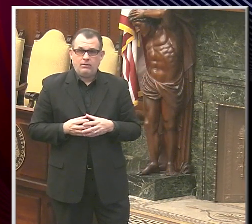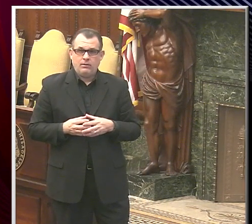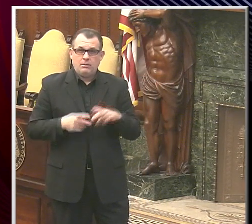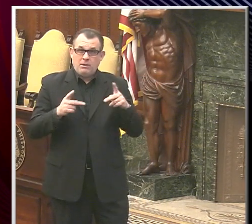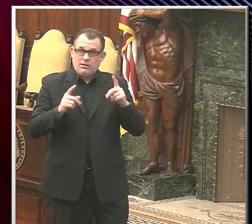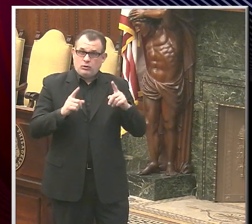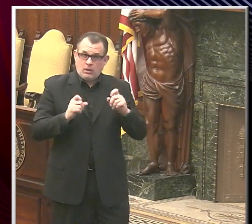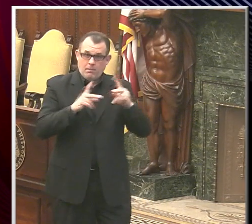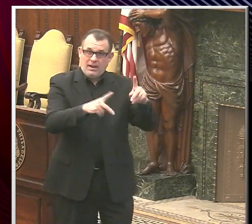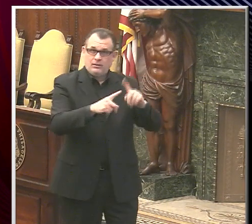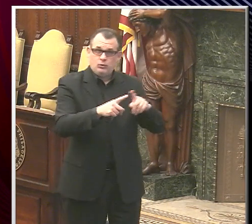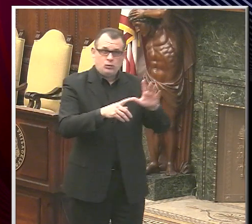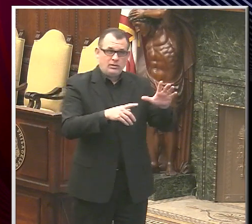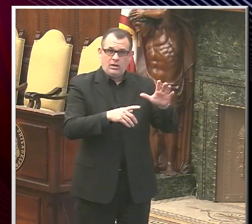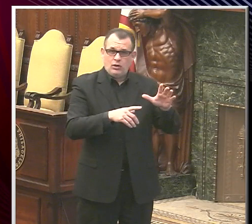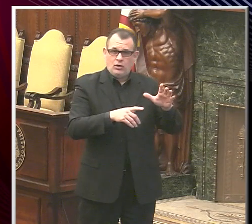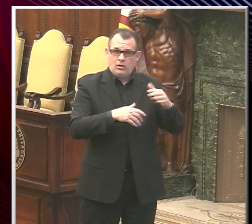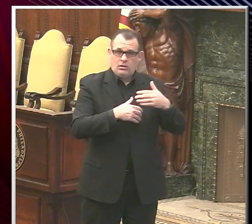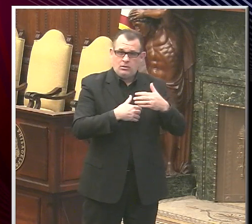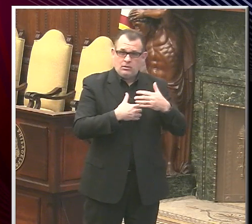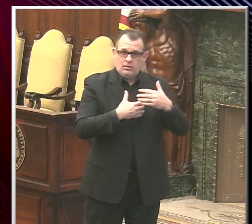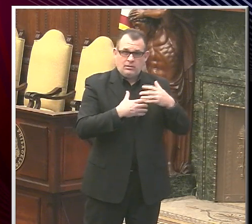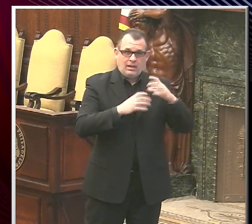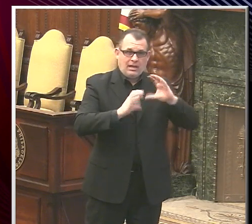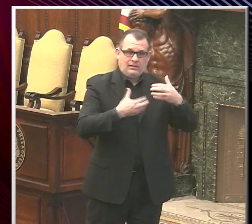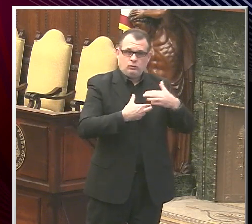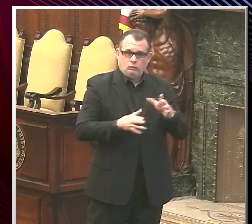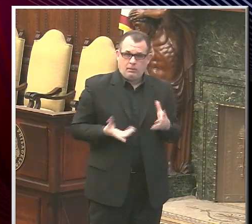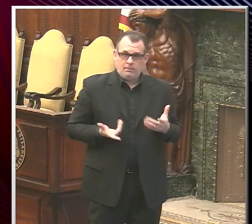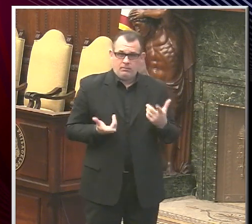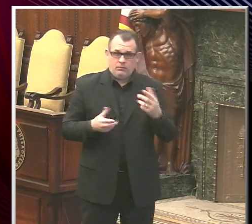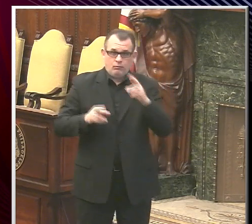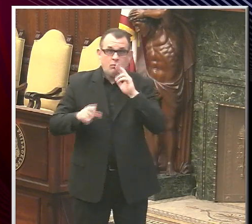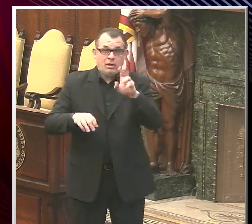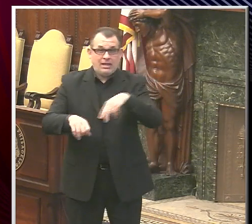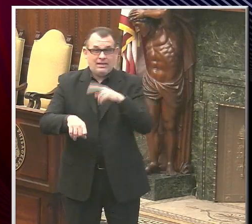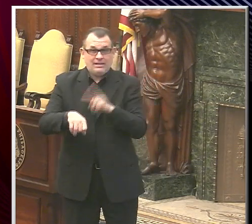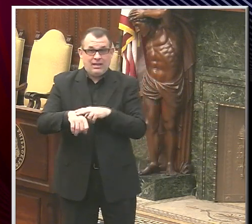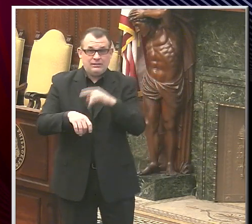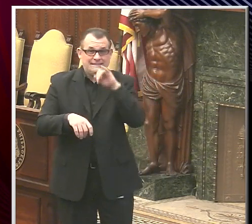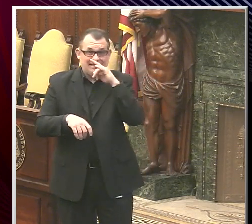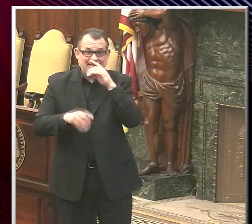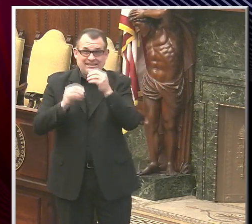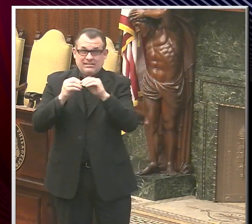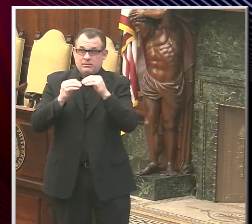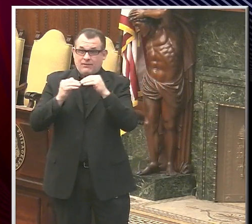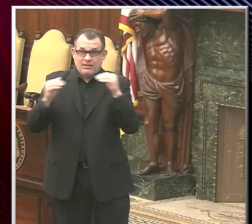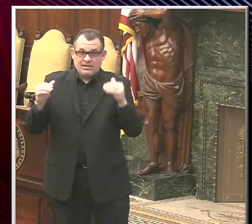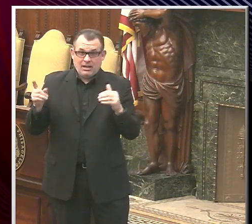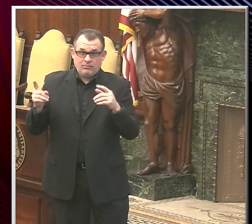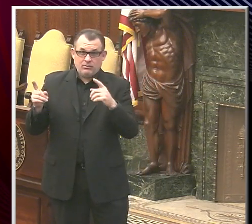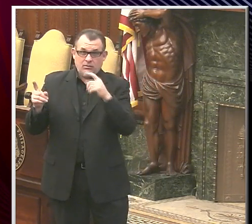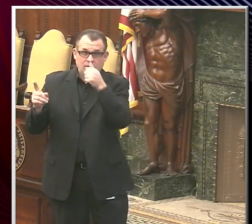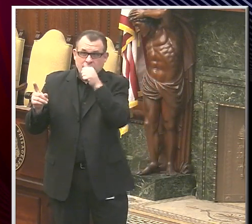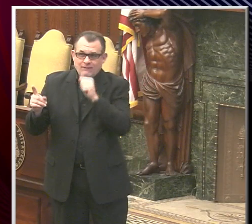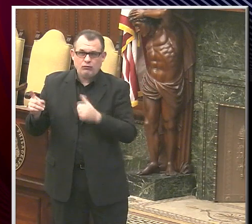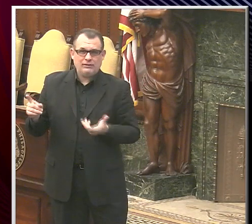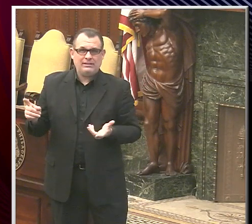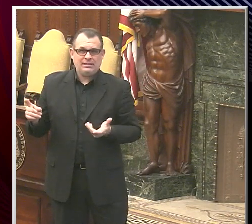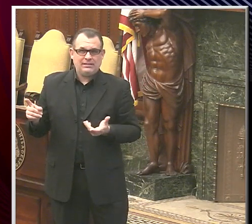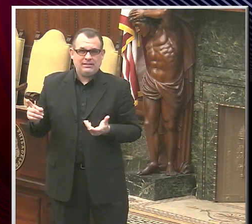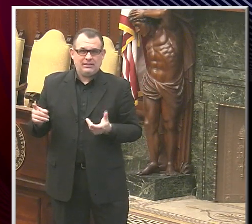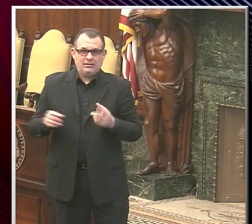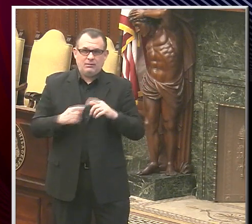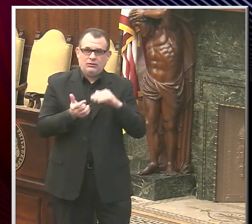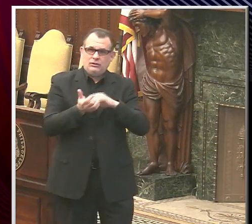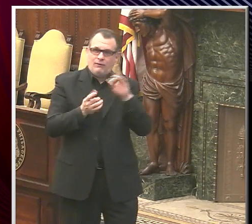classrooms. And clearly the reporting nationally has been that, that kids on certain levels, particularly young kids are suffering yet. Um, Dr. Farley